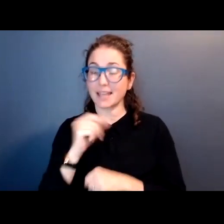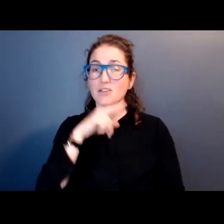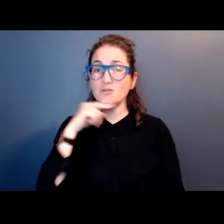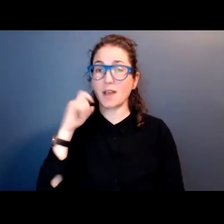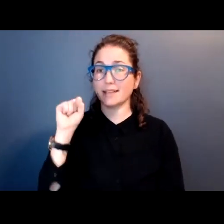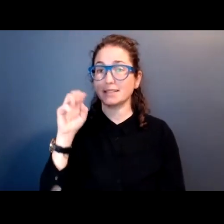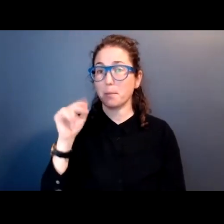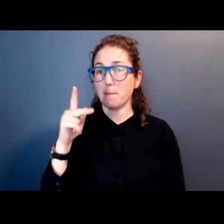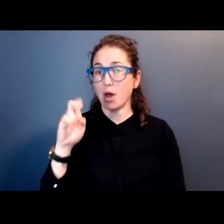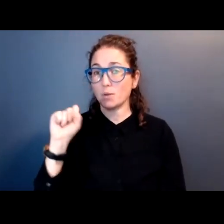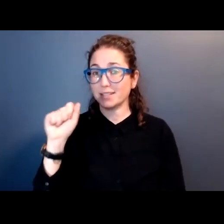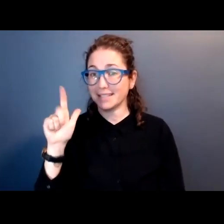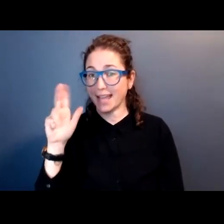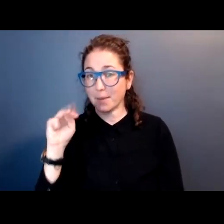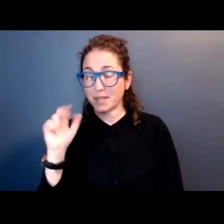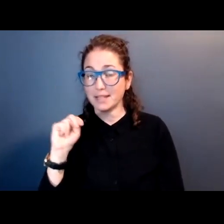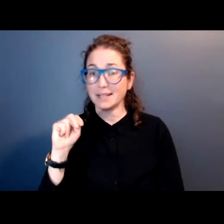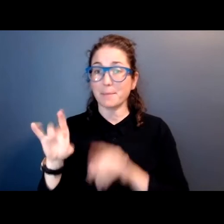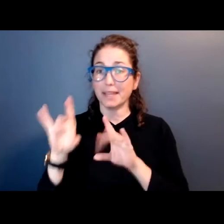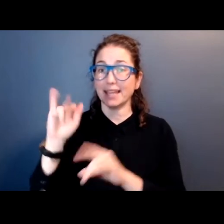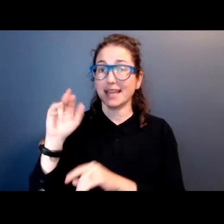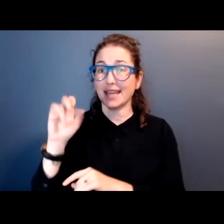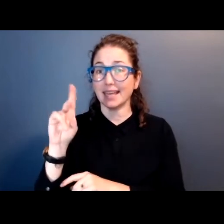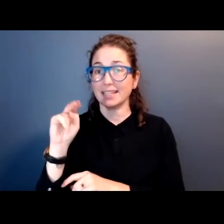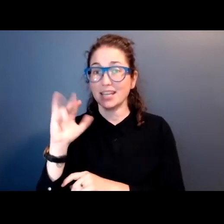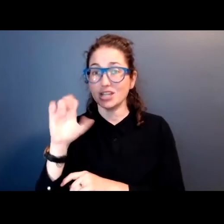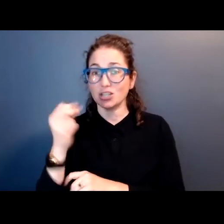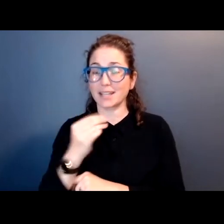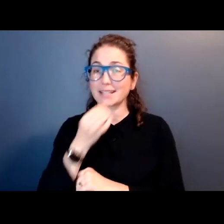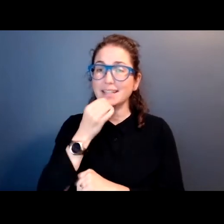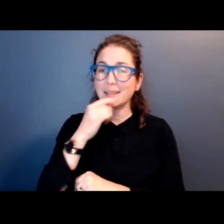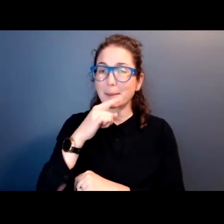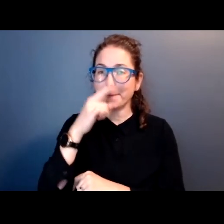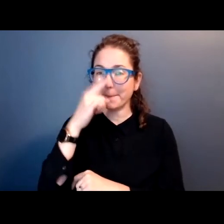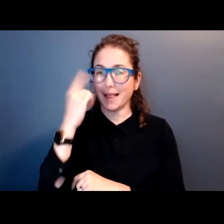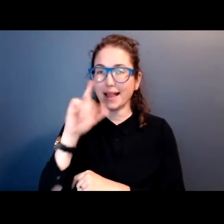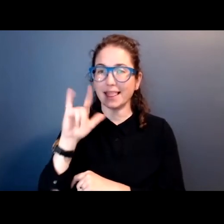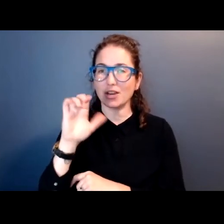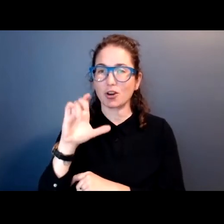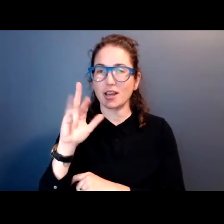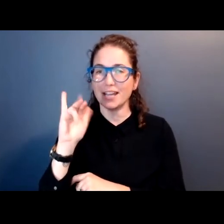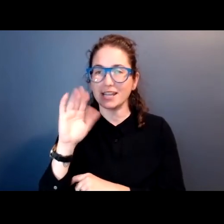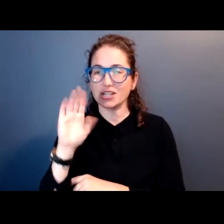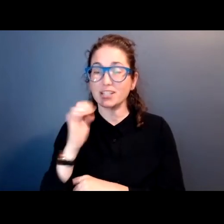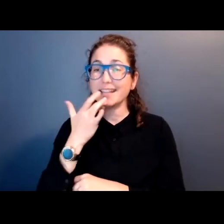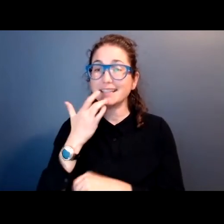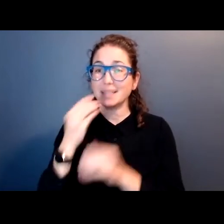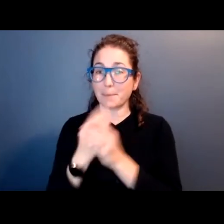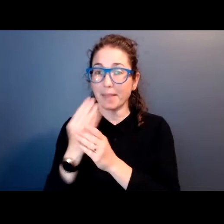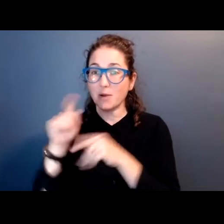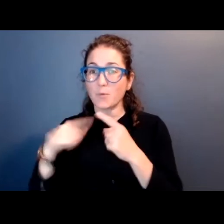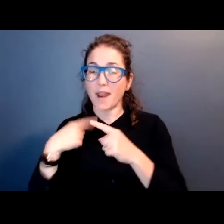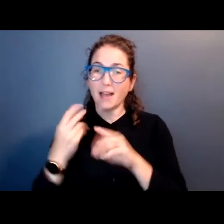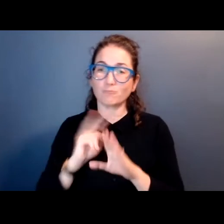picking icknish and eating the black licorice tasting plant as I swam in the river diving